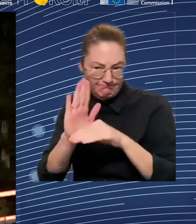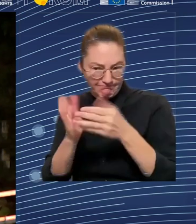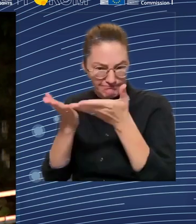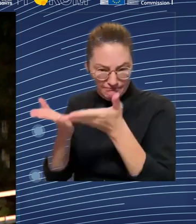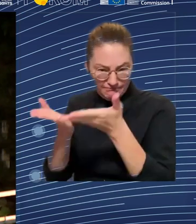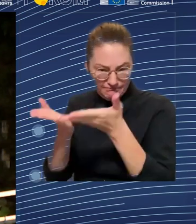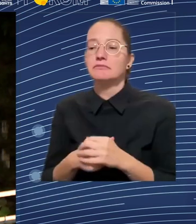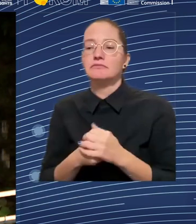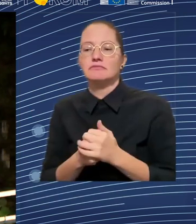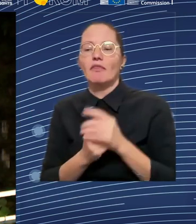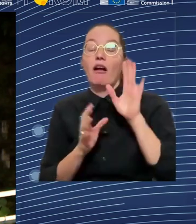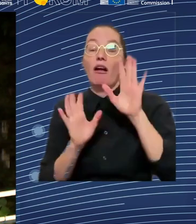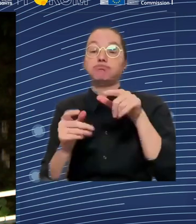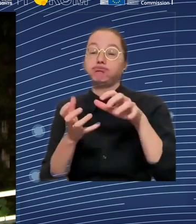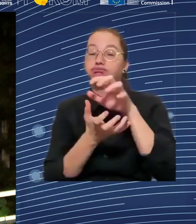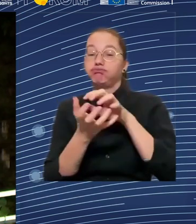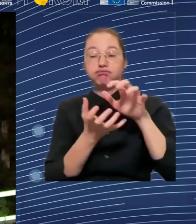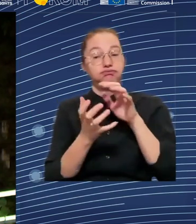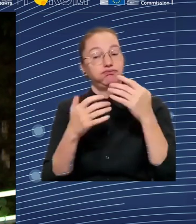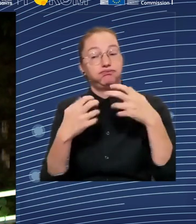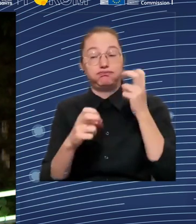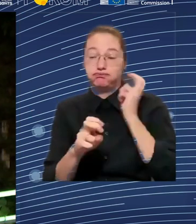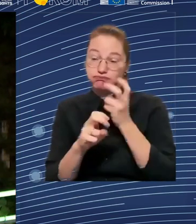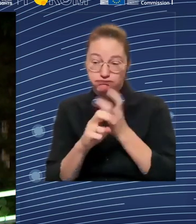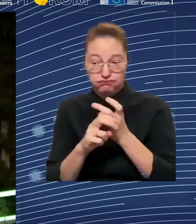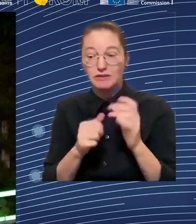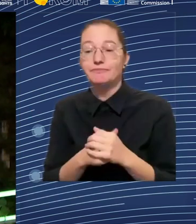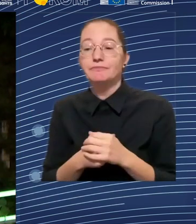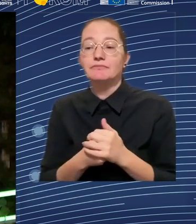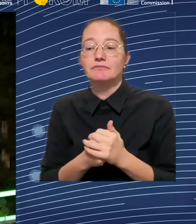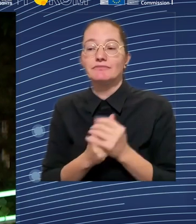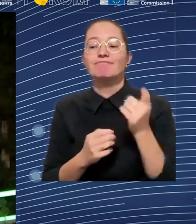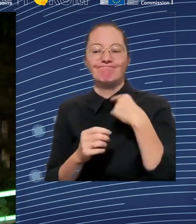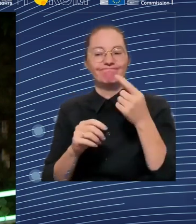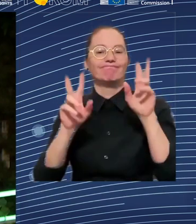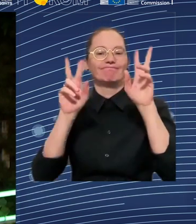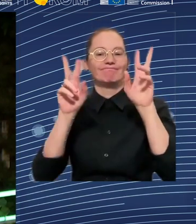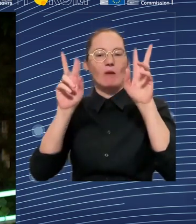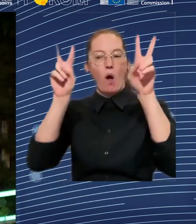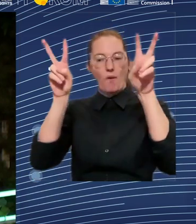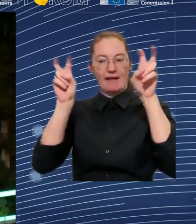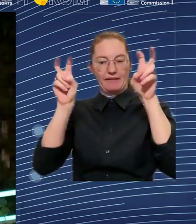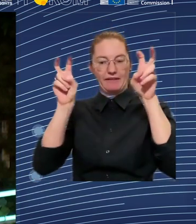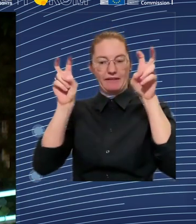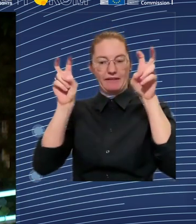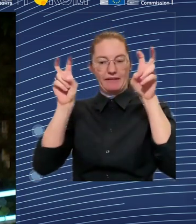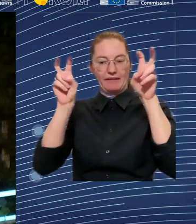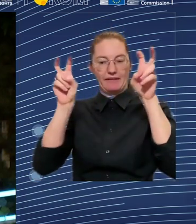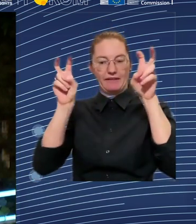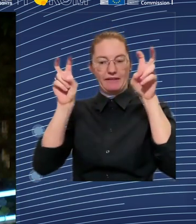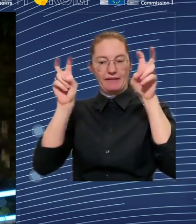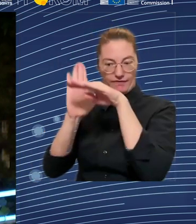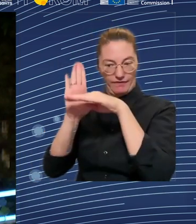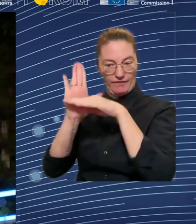growing. And we use these objective measures to see is there stronger demand in these